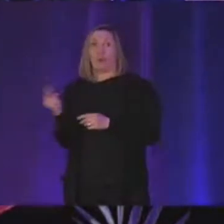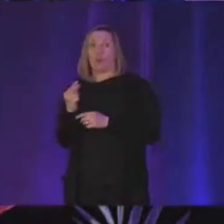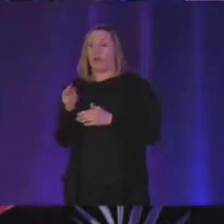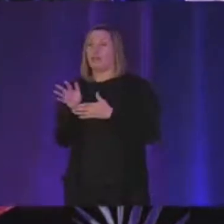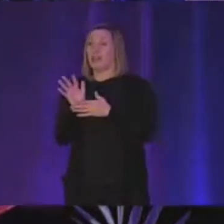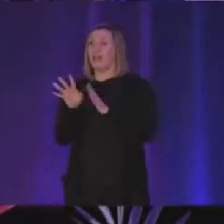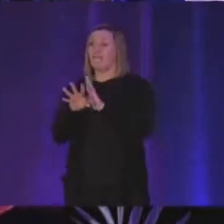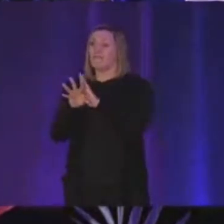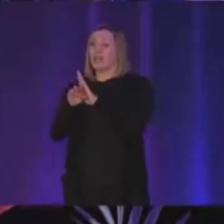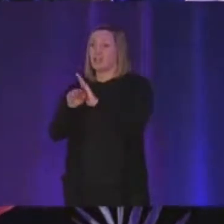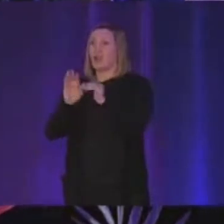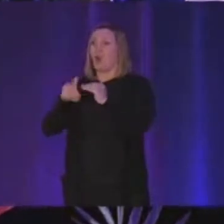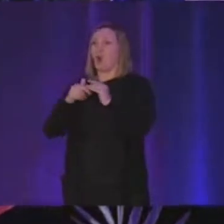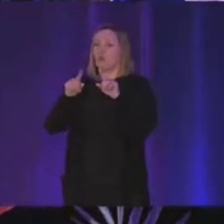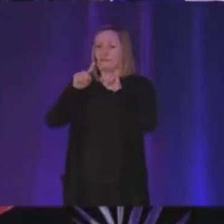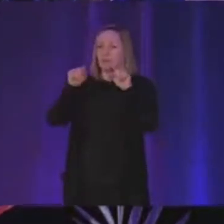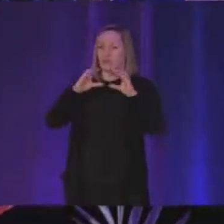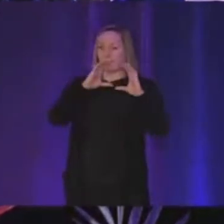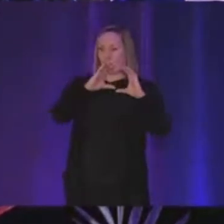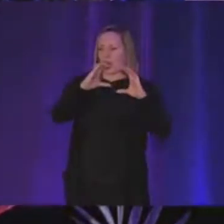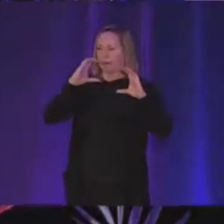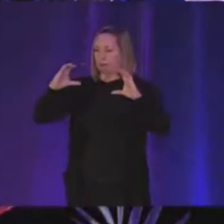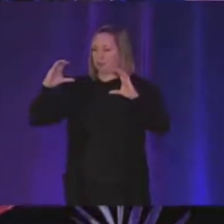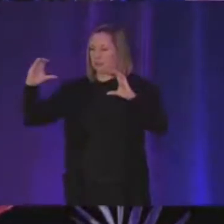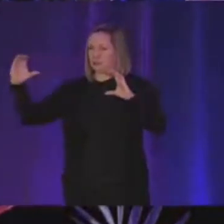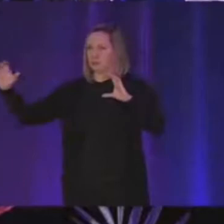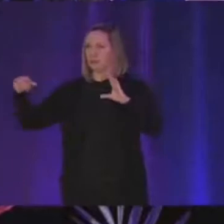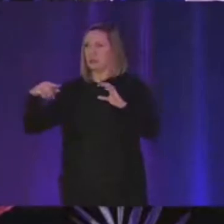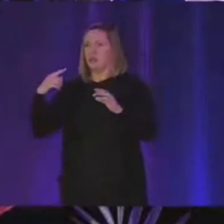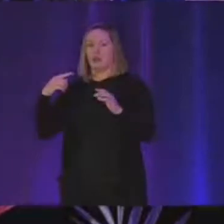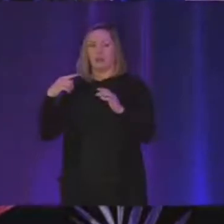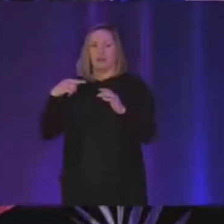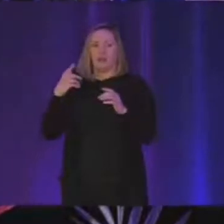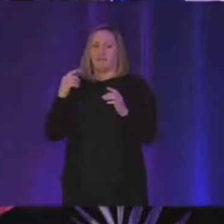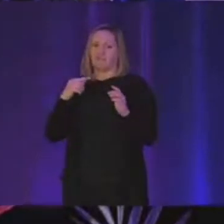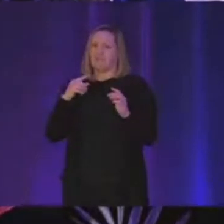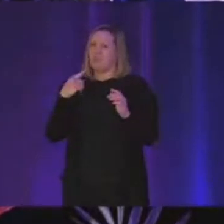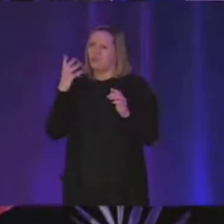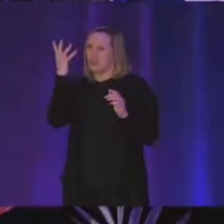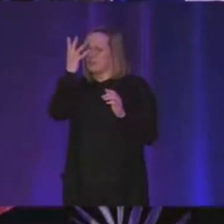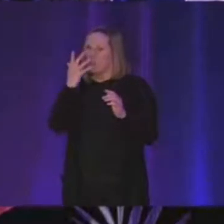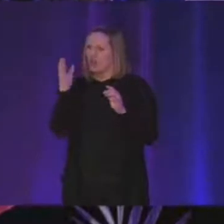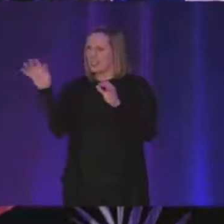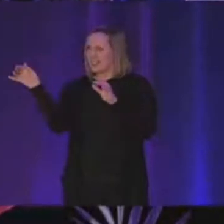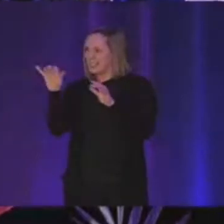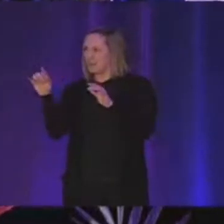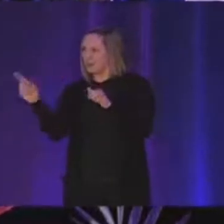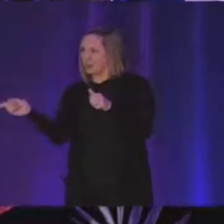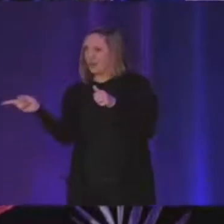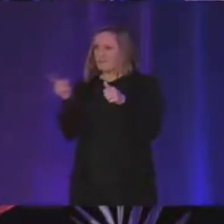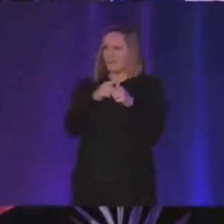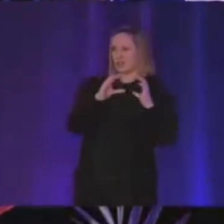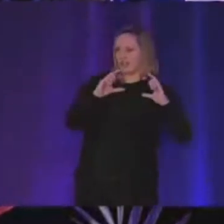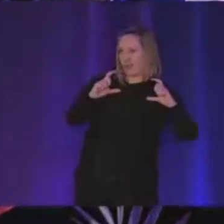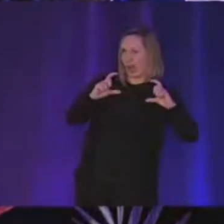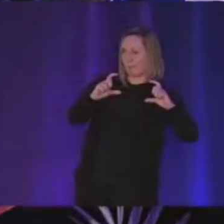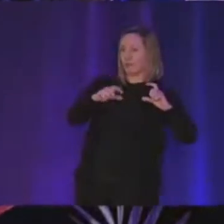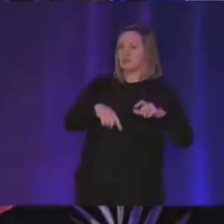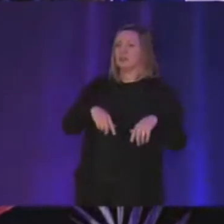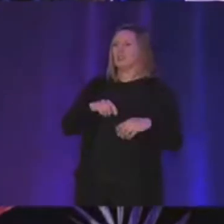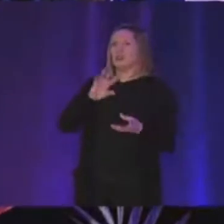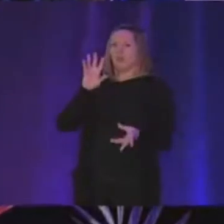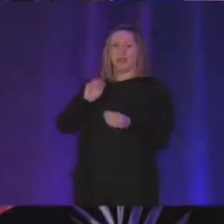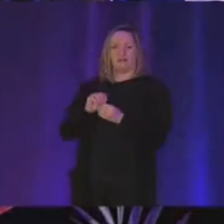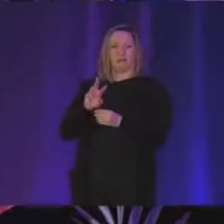all of the frames uh are basically like look very very similar to the previous frame and so like we have like